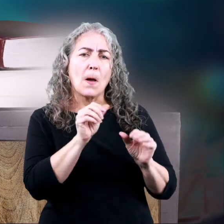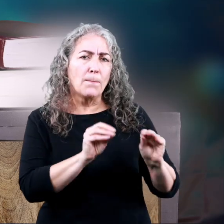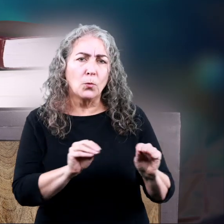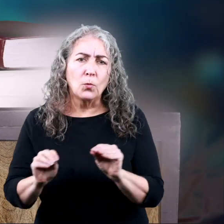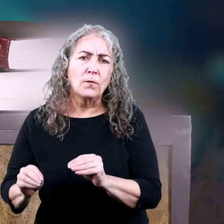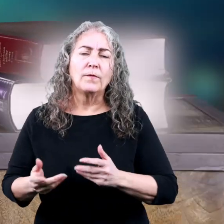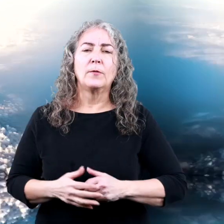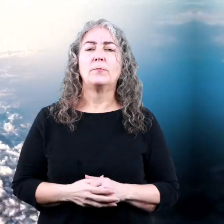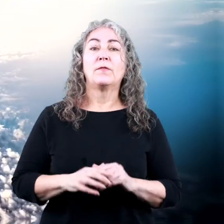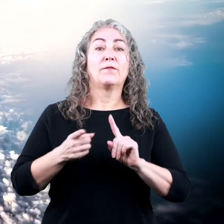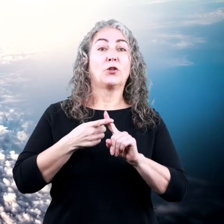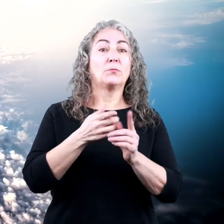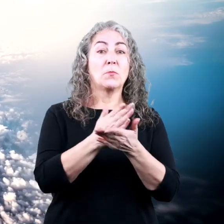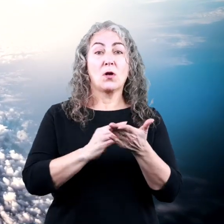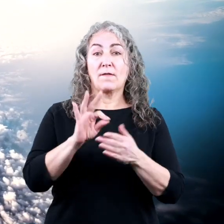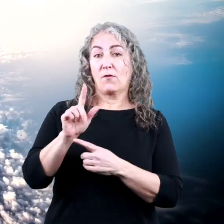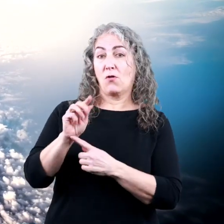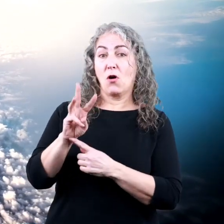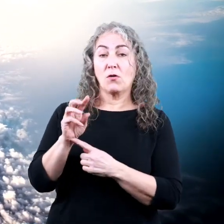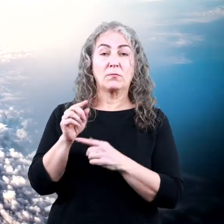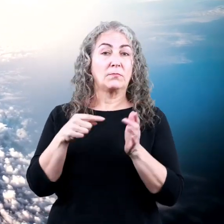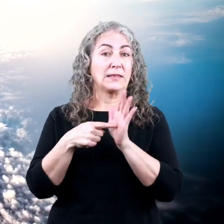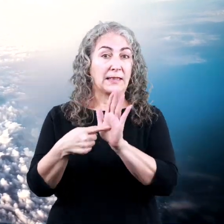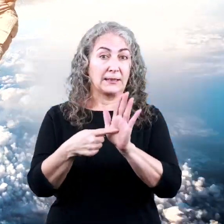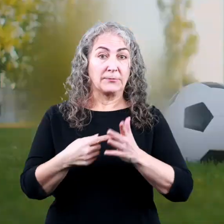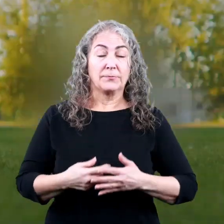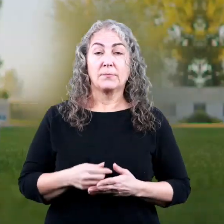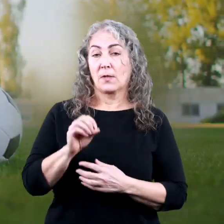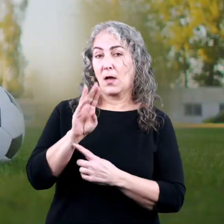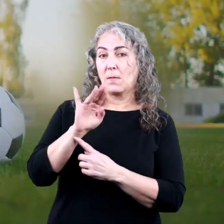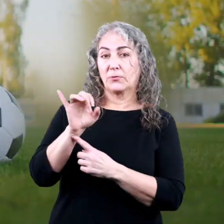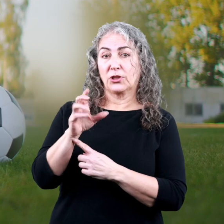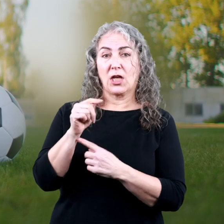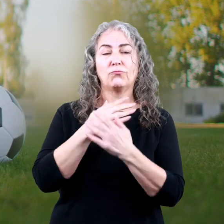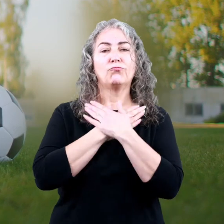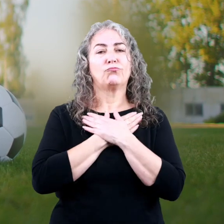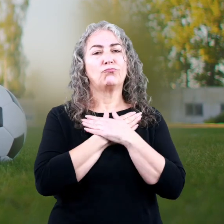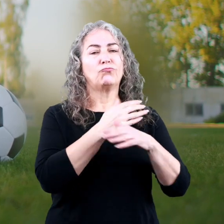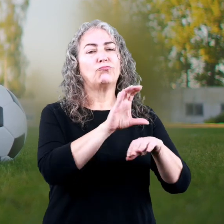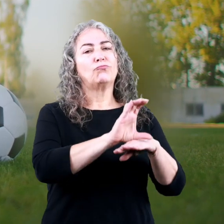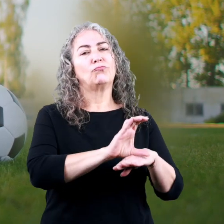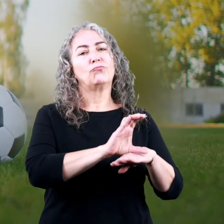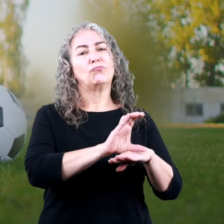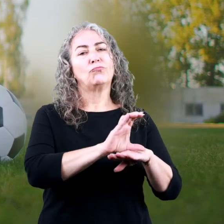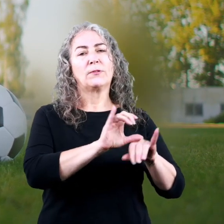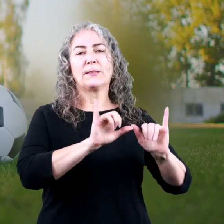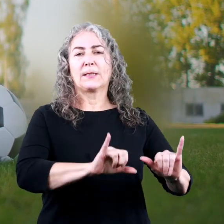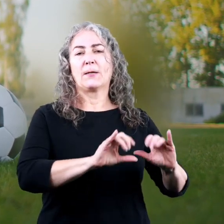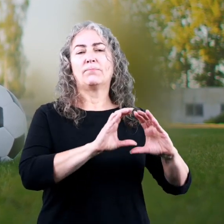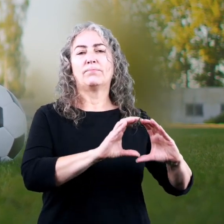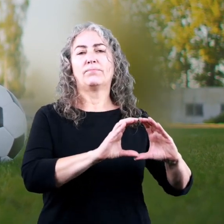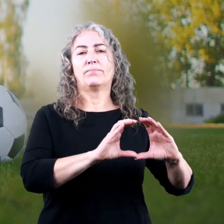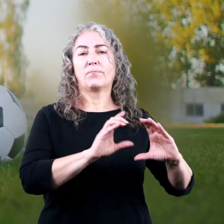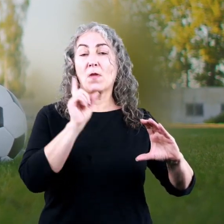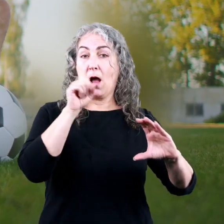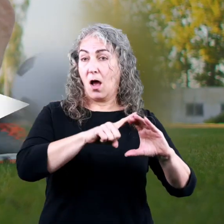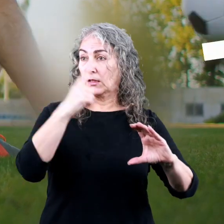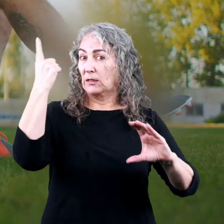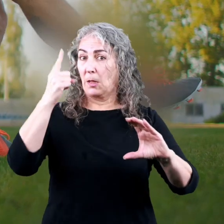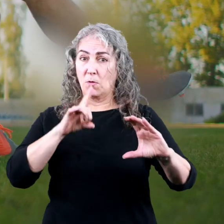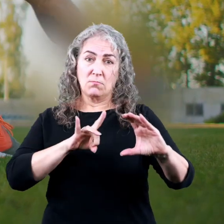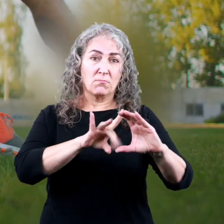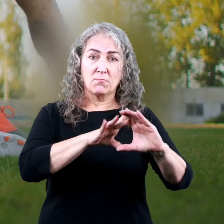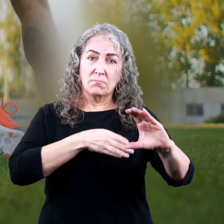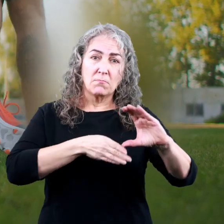don't move. The first part of this law states an object at rest will remain at rest unless